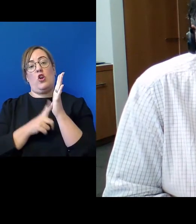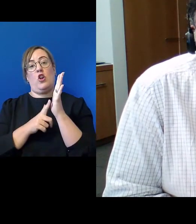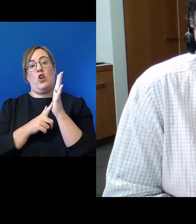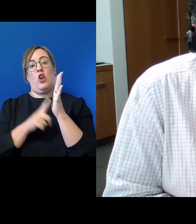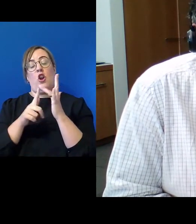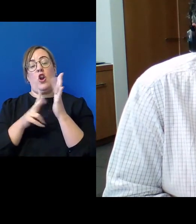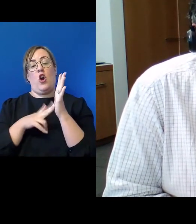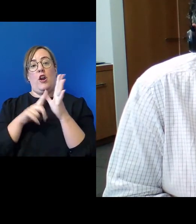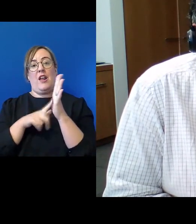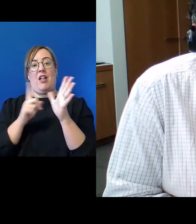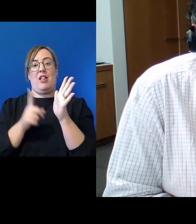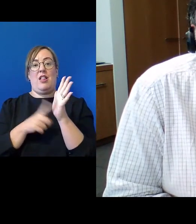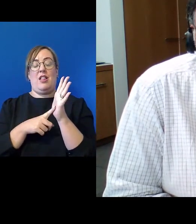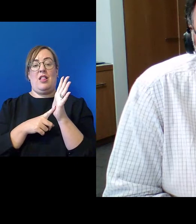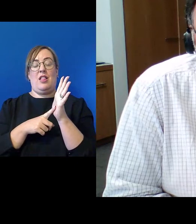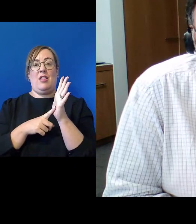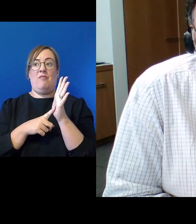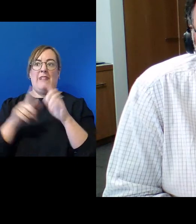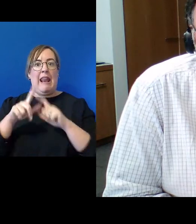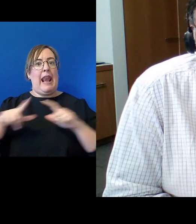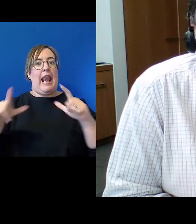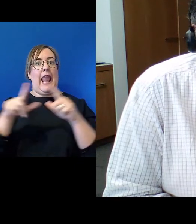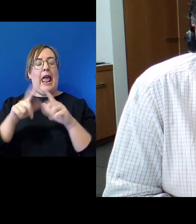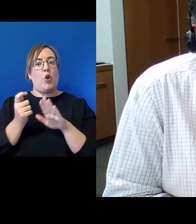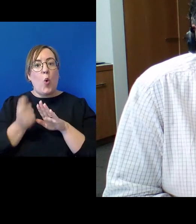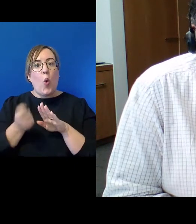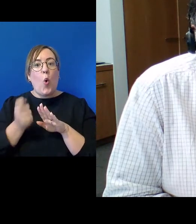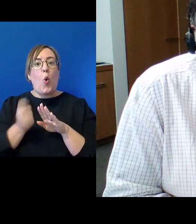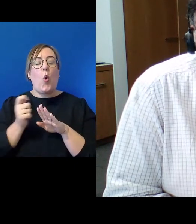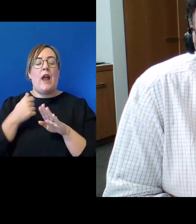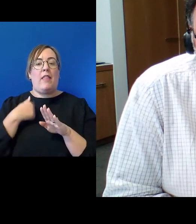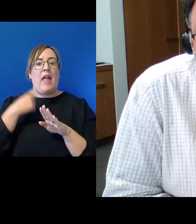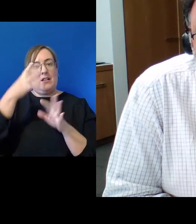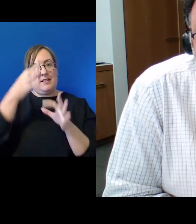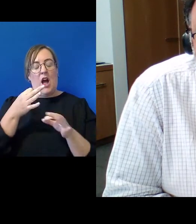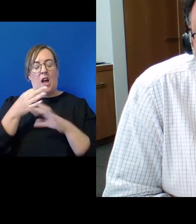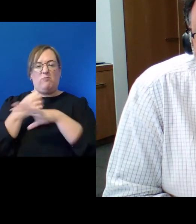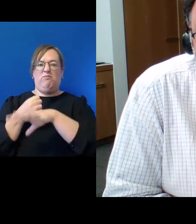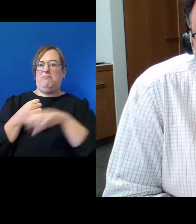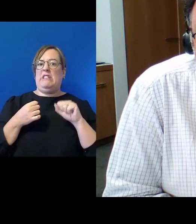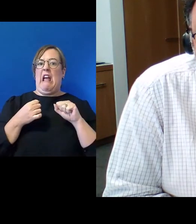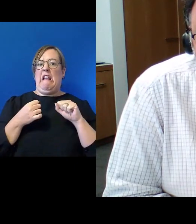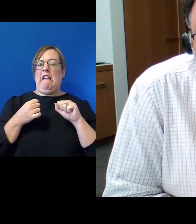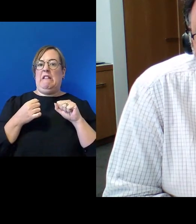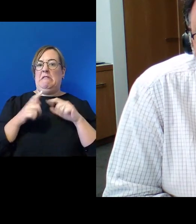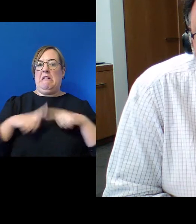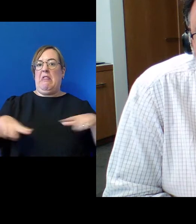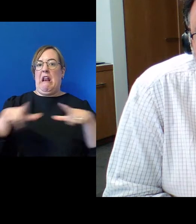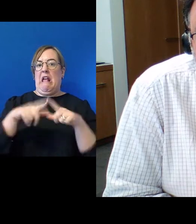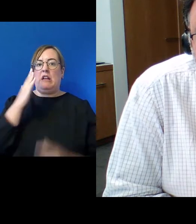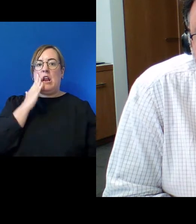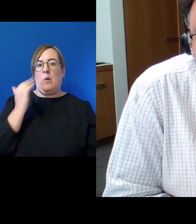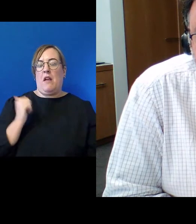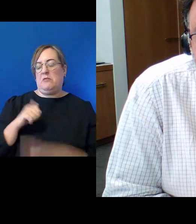the introduction of the native land court and the confiscation implementation plans.